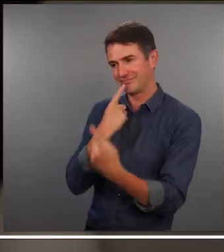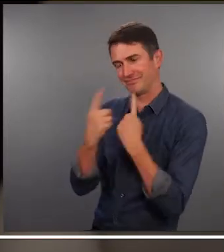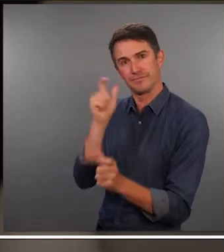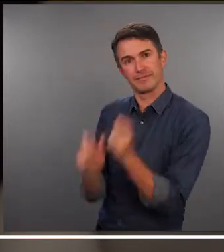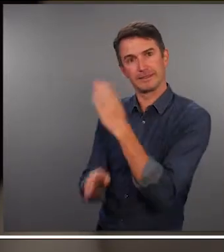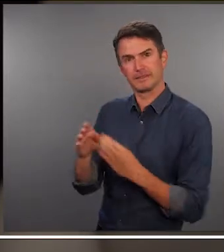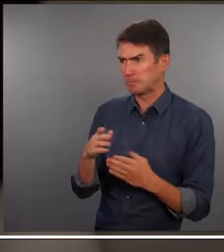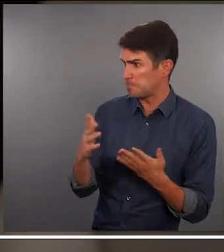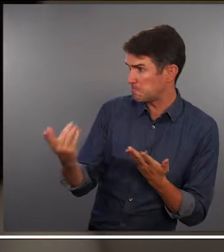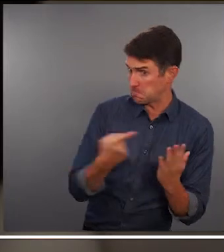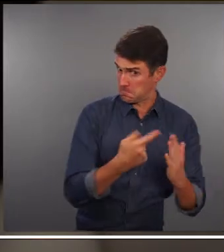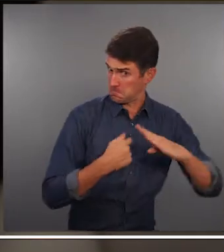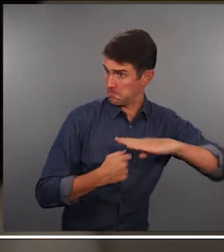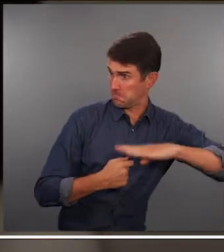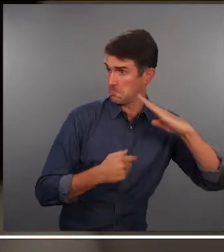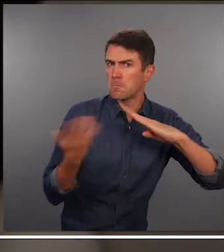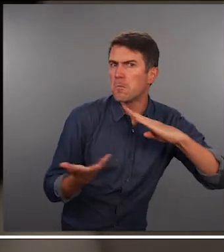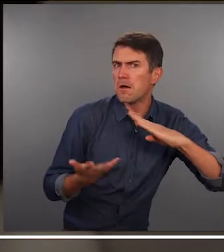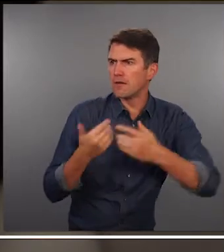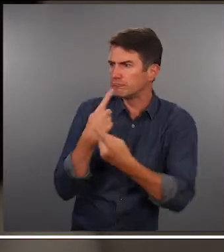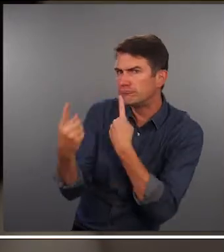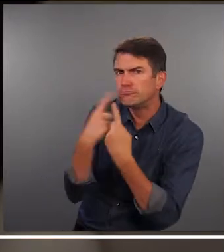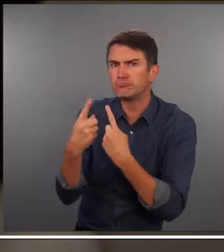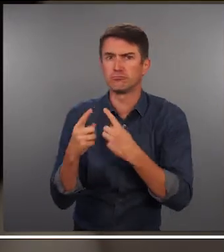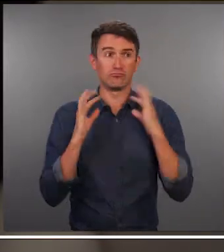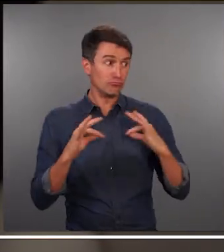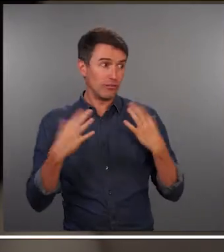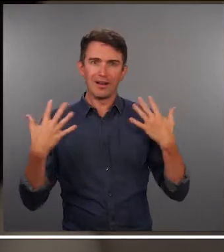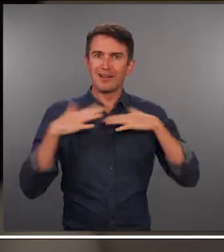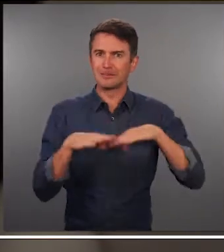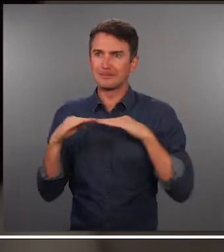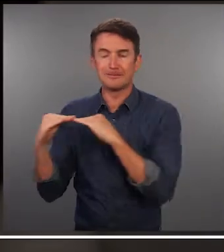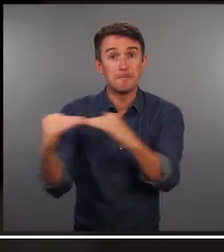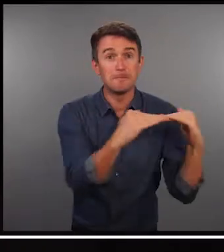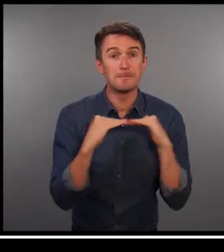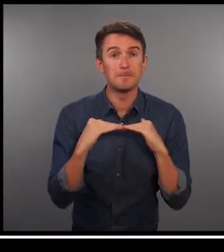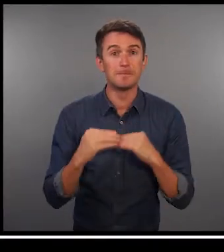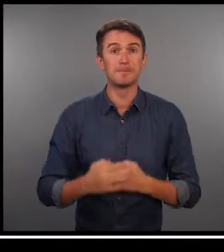the best results when trying to make a space inclusive for everyone